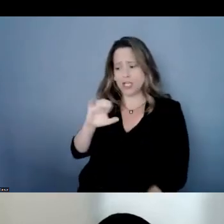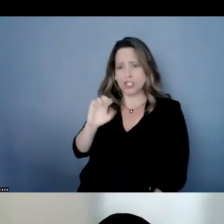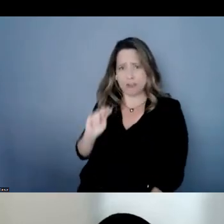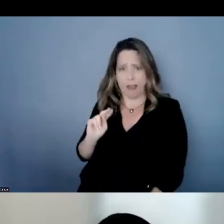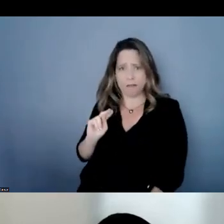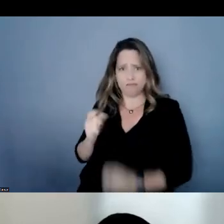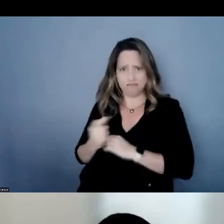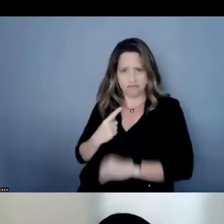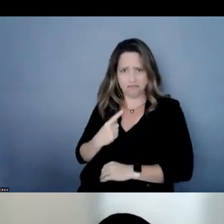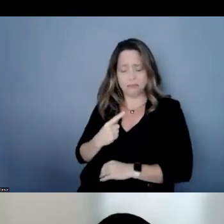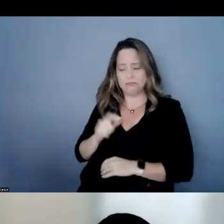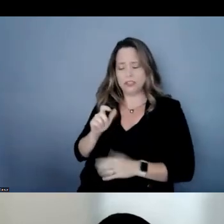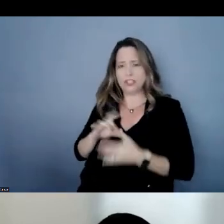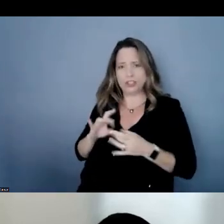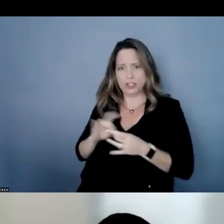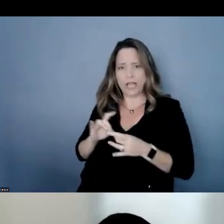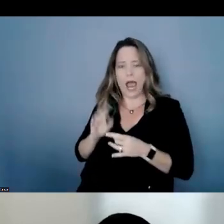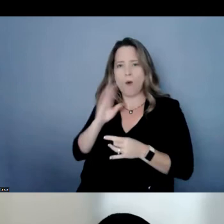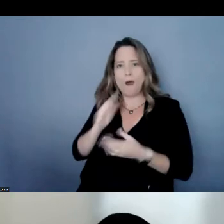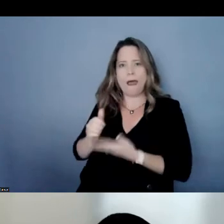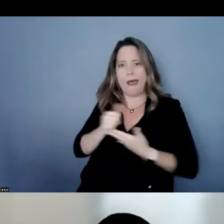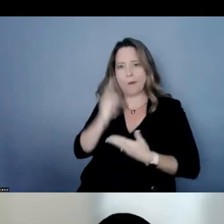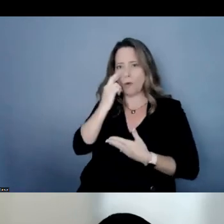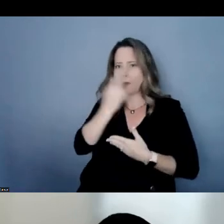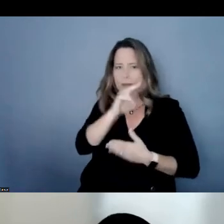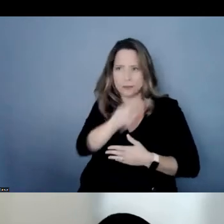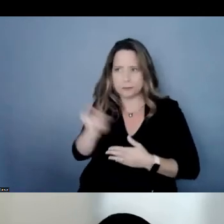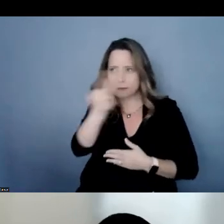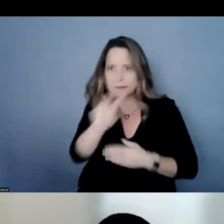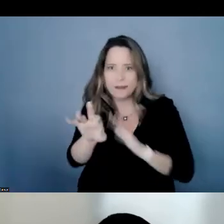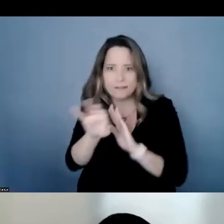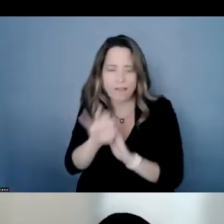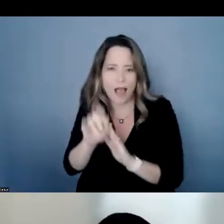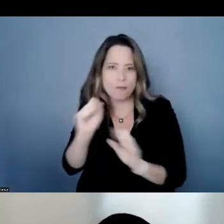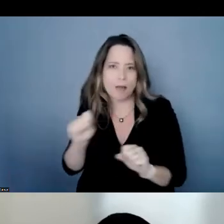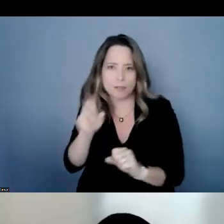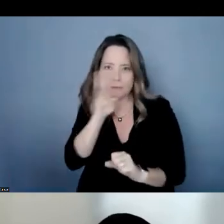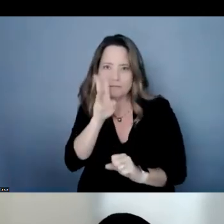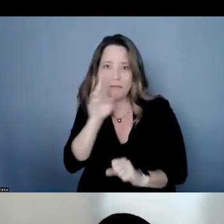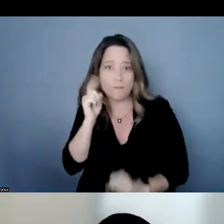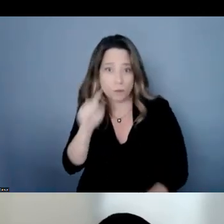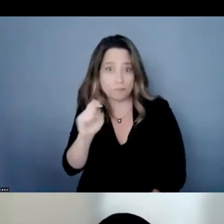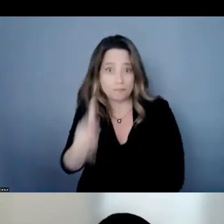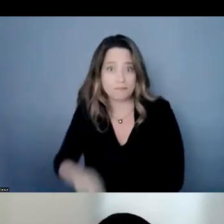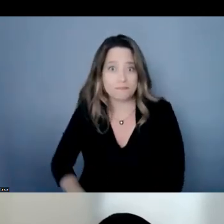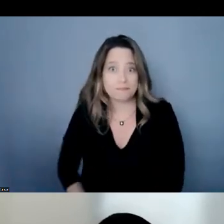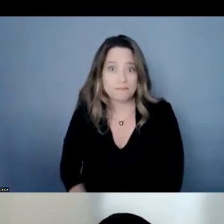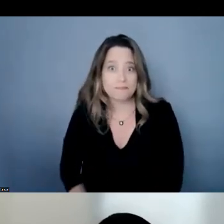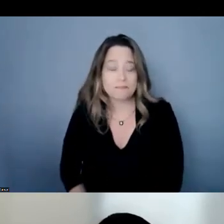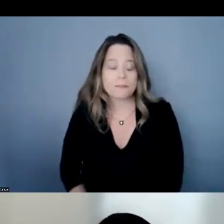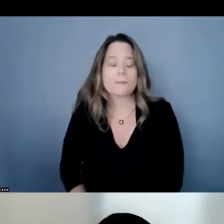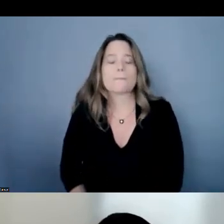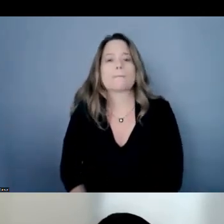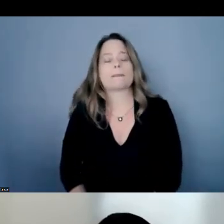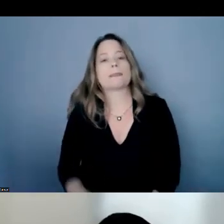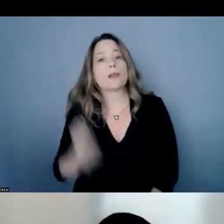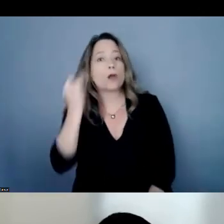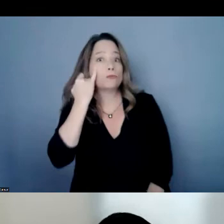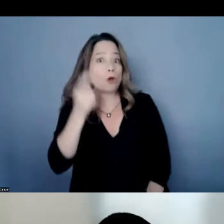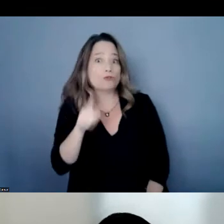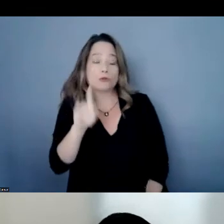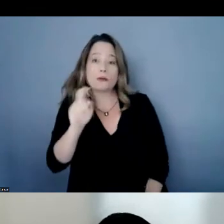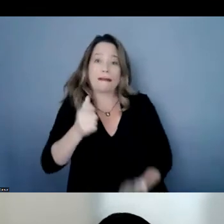chat box so that rose will know who to look for when the time comes if you need assistance in